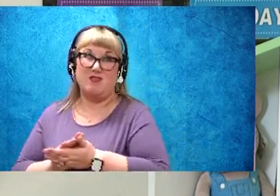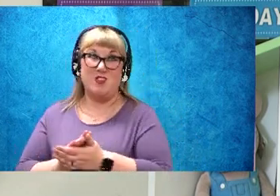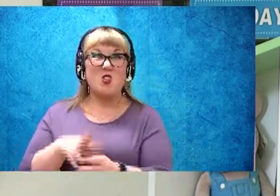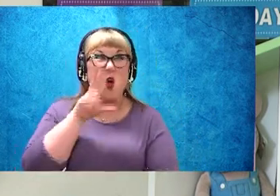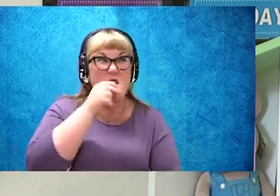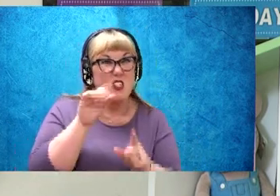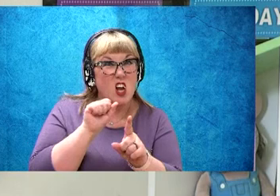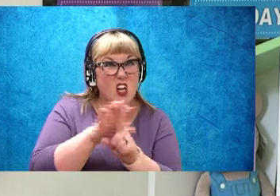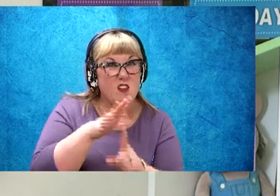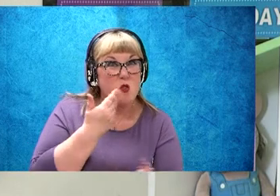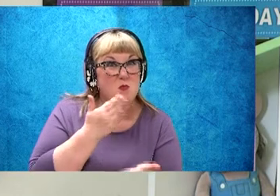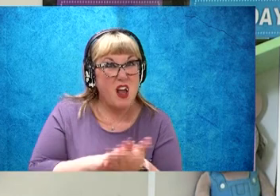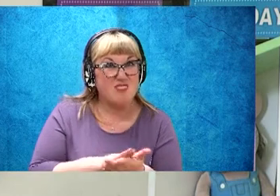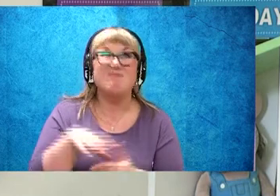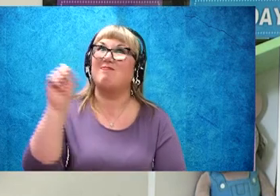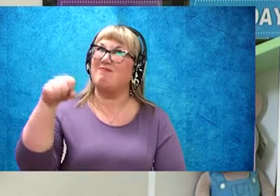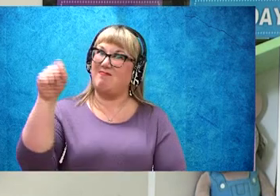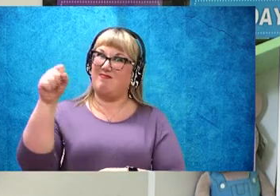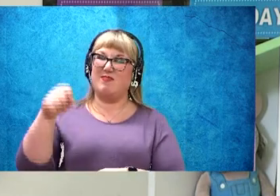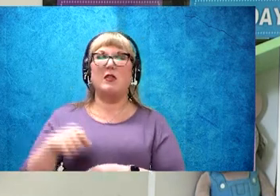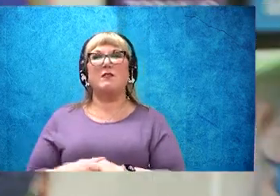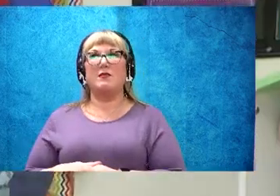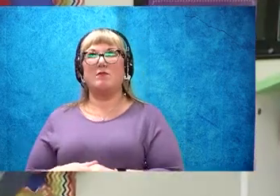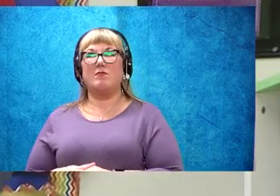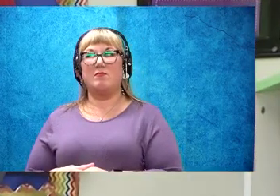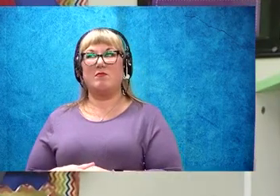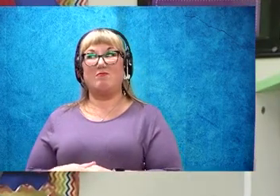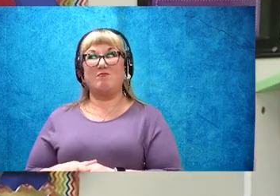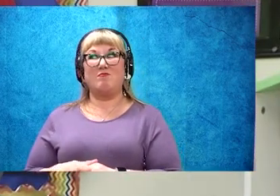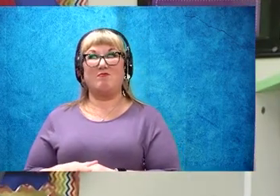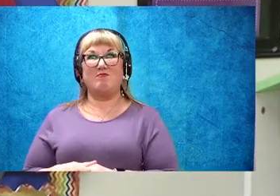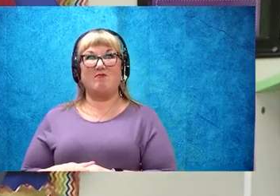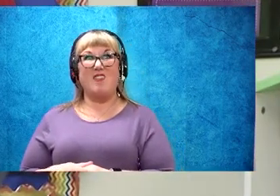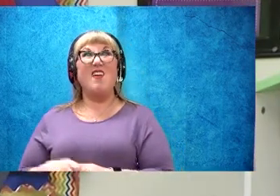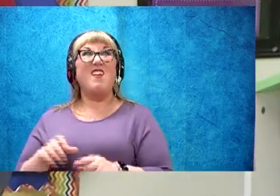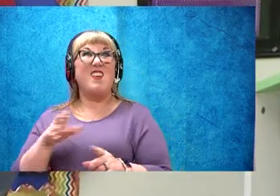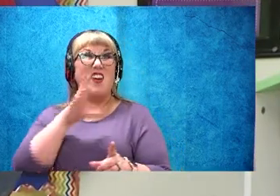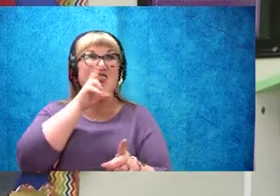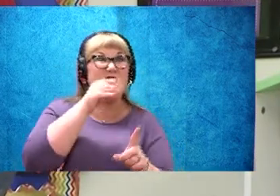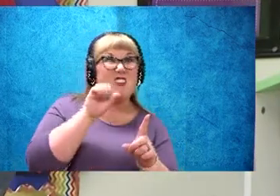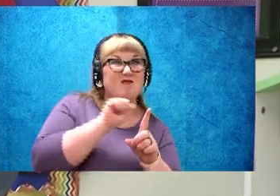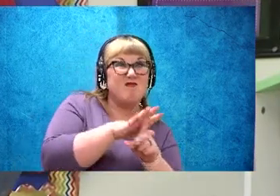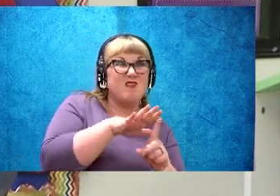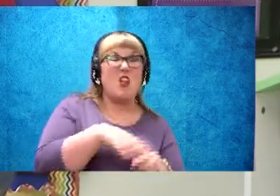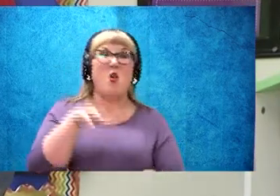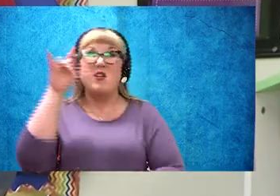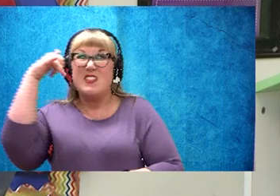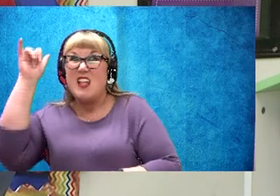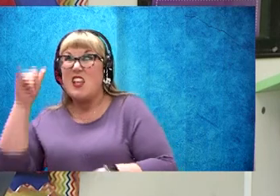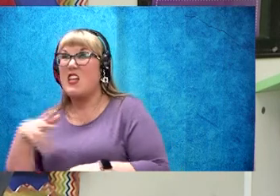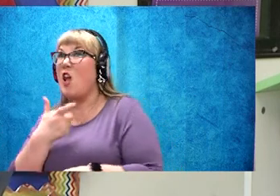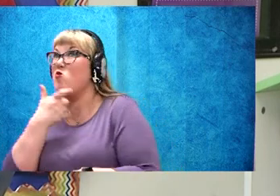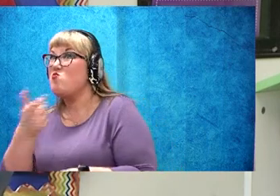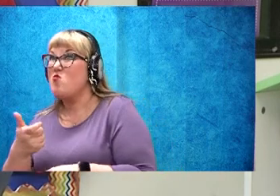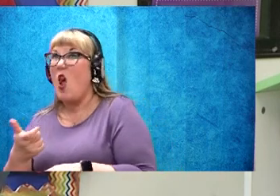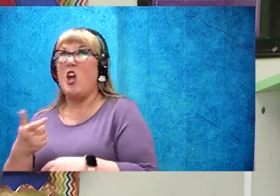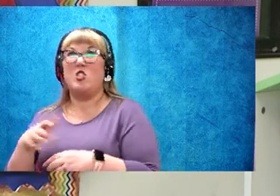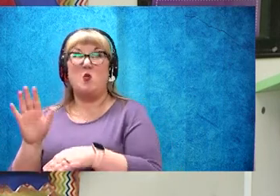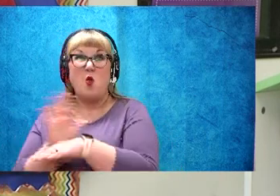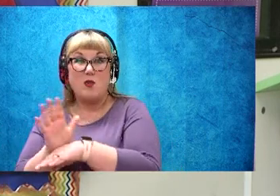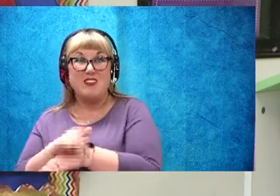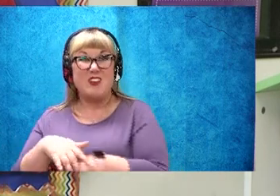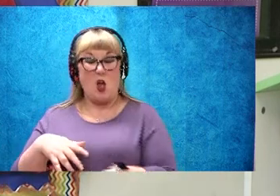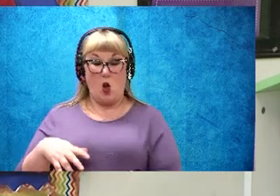What did he get the cows to do? He got them to come in and watch movies. Would the cows have done that? Had Farmer Brown been there?